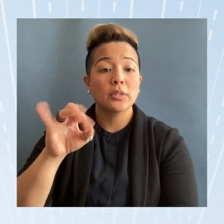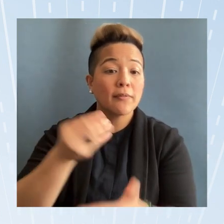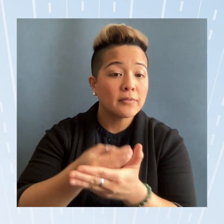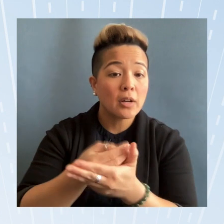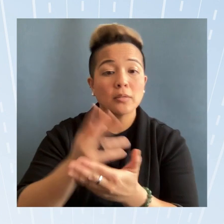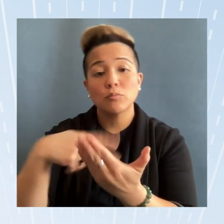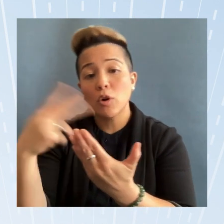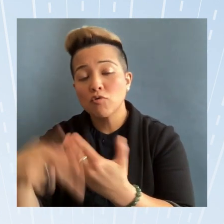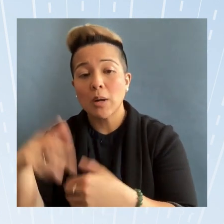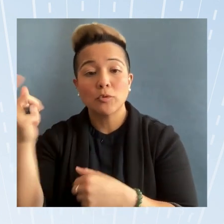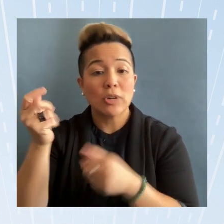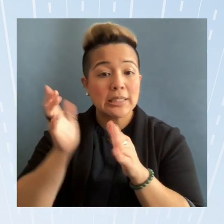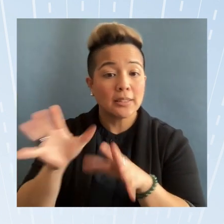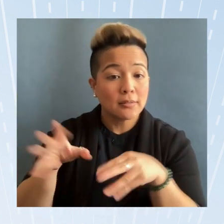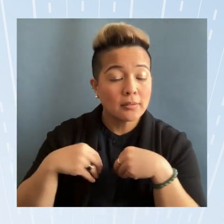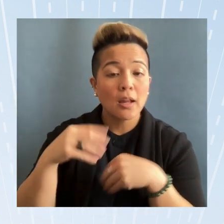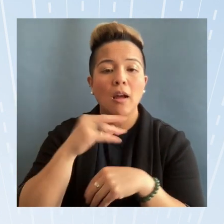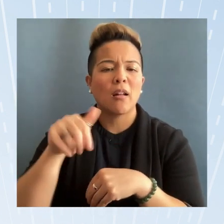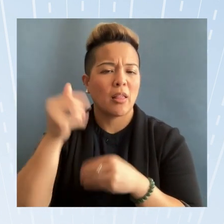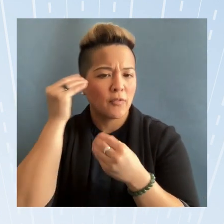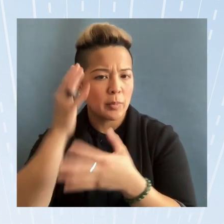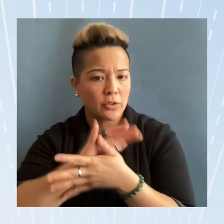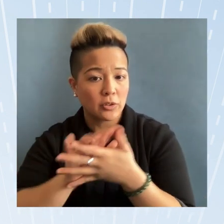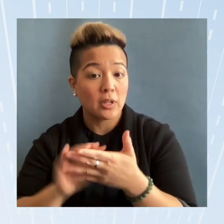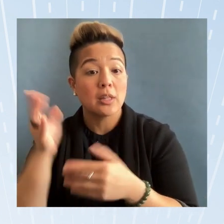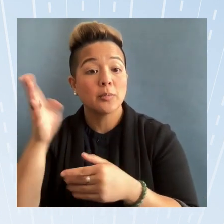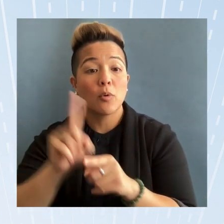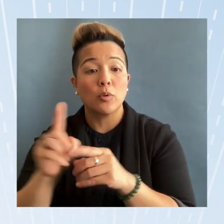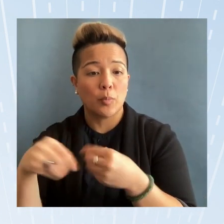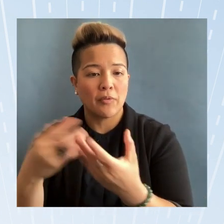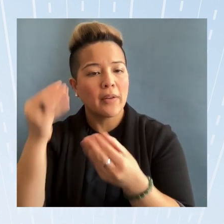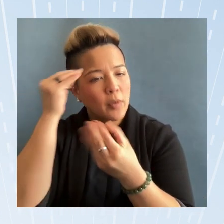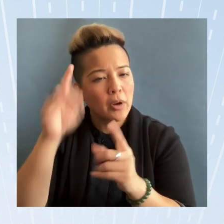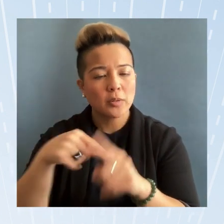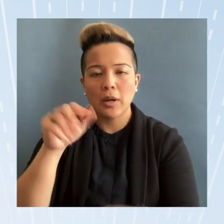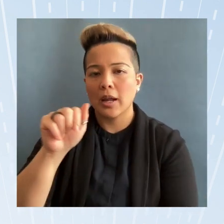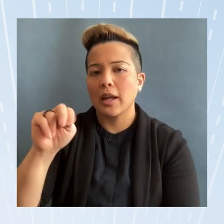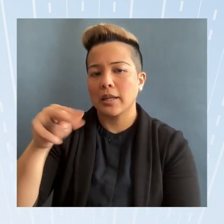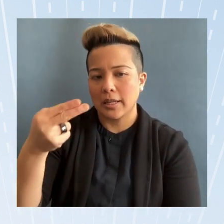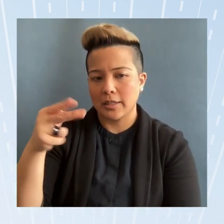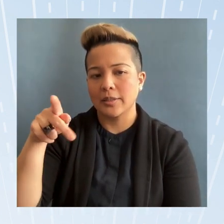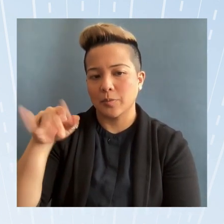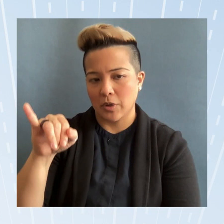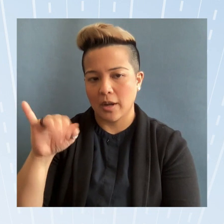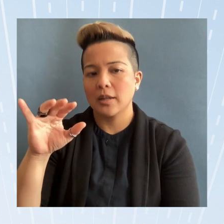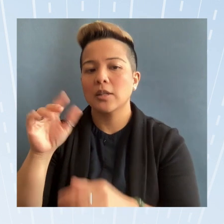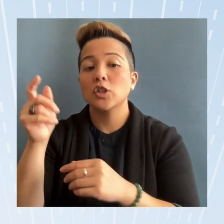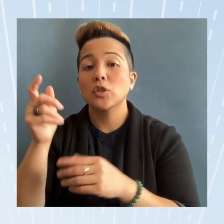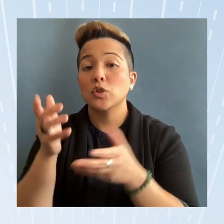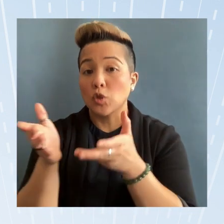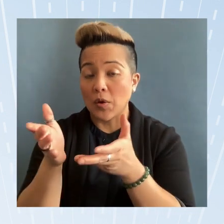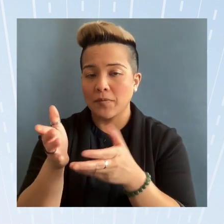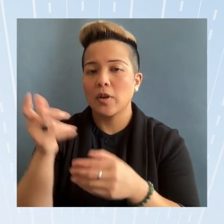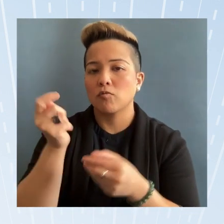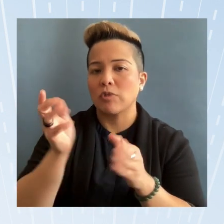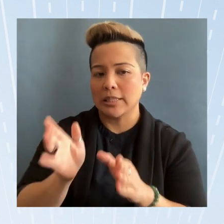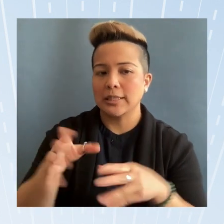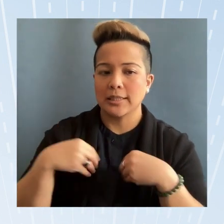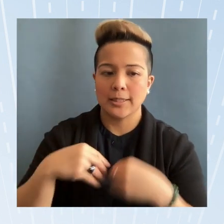grantees and other information the speakers also provided information about AA and NHPI serving grantees